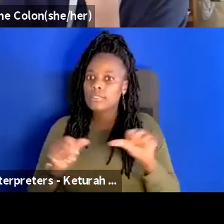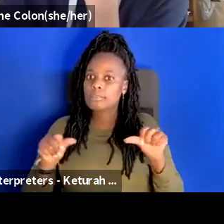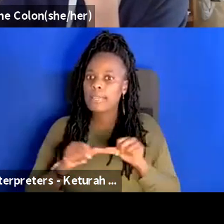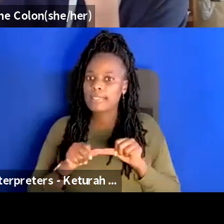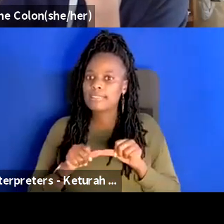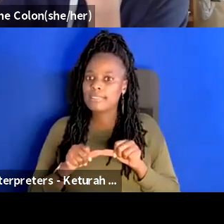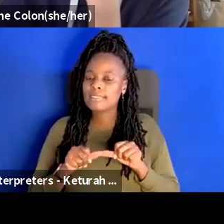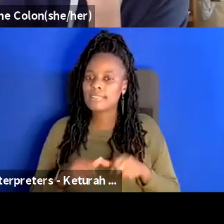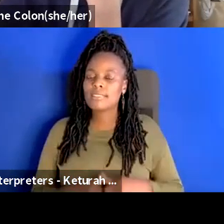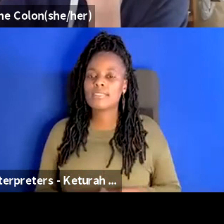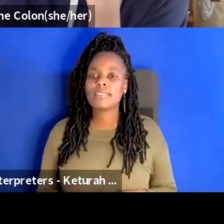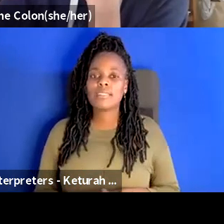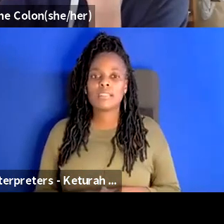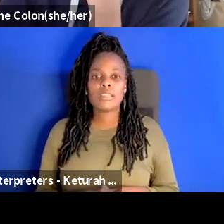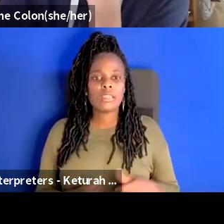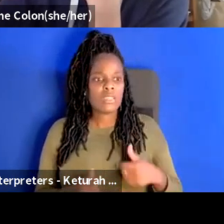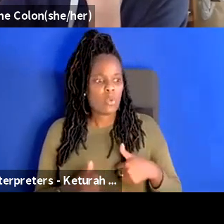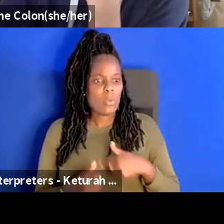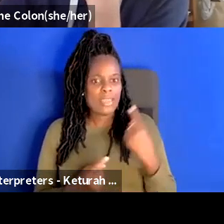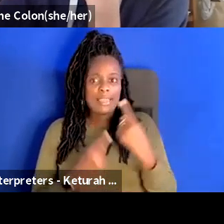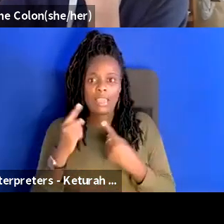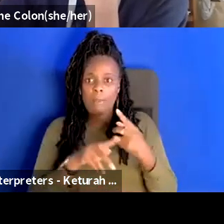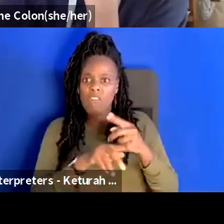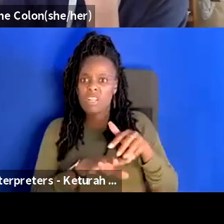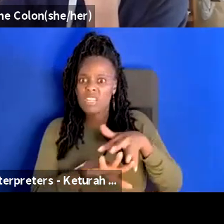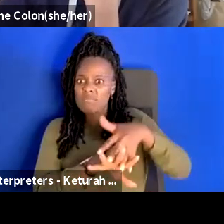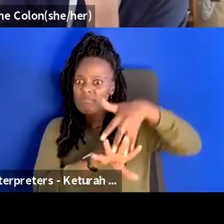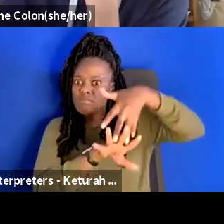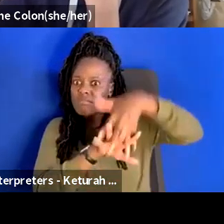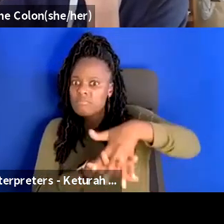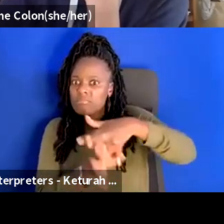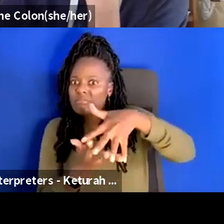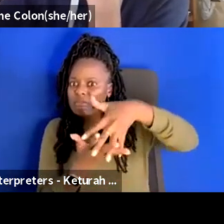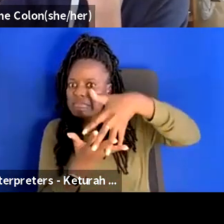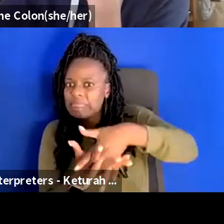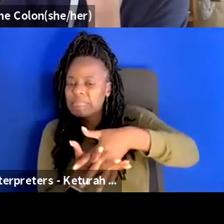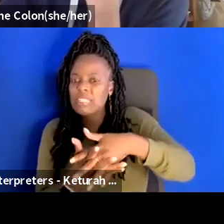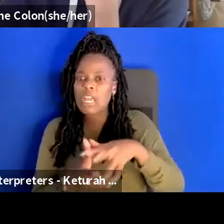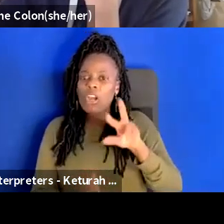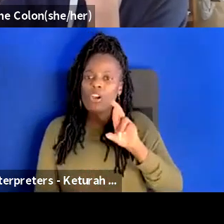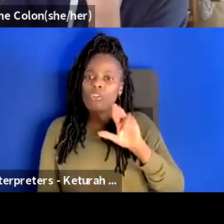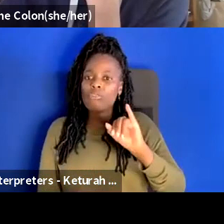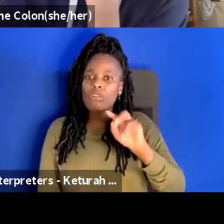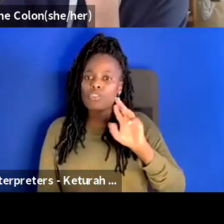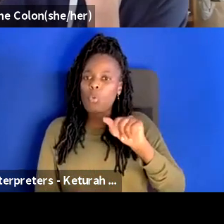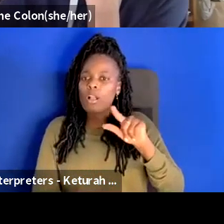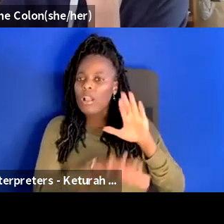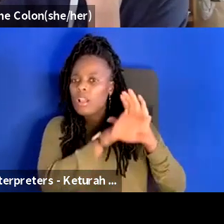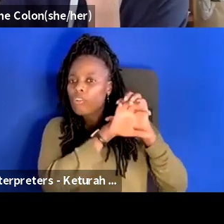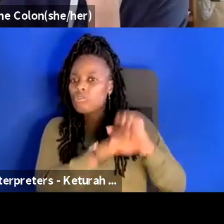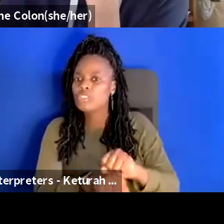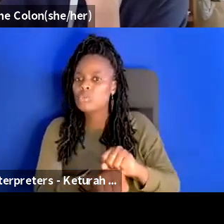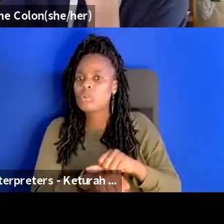about um entrenched ritual and habits and you know uh i work at a predominantly white institution um